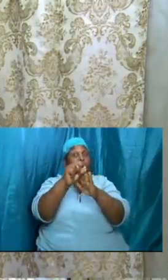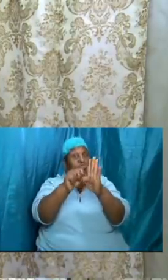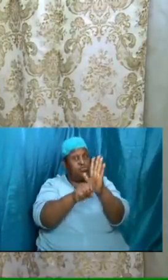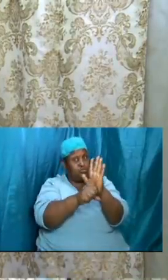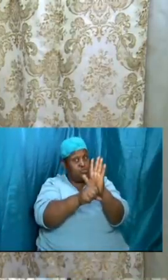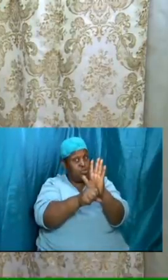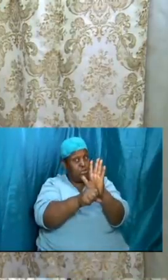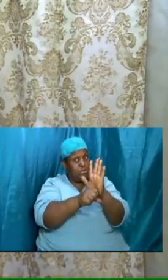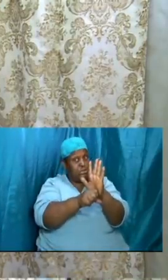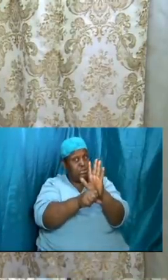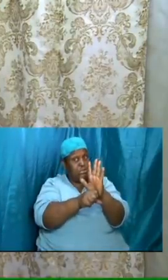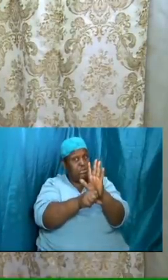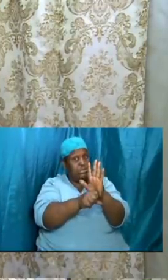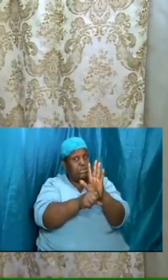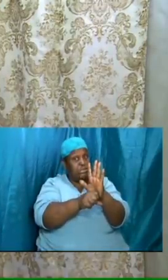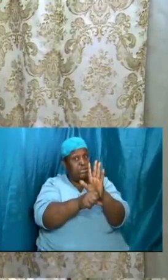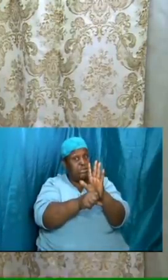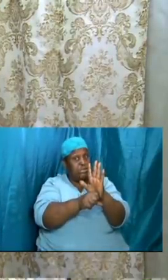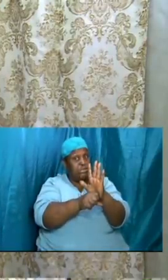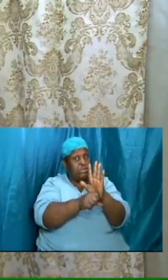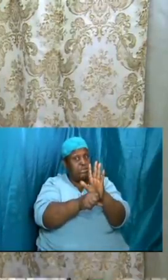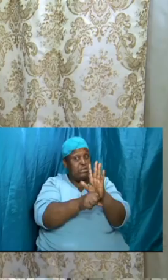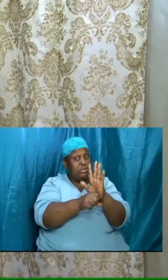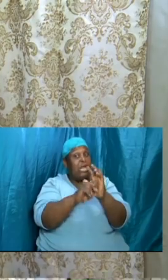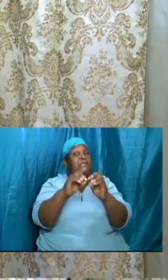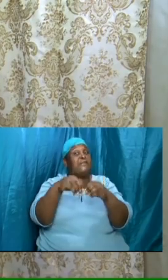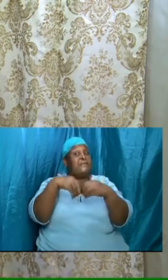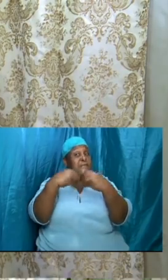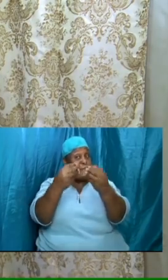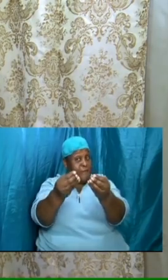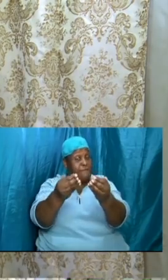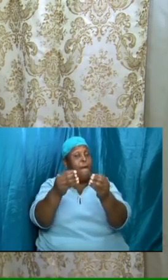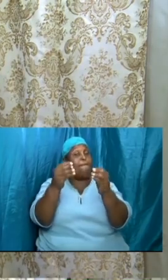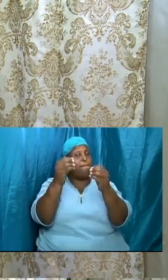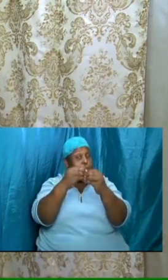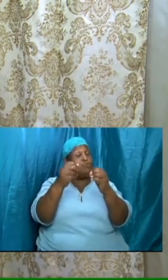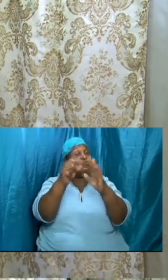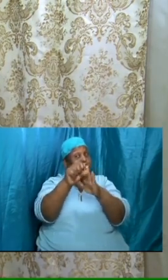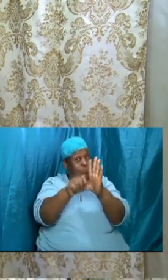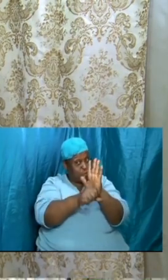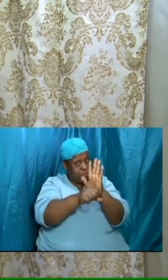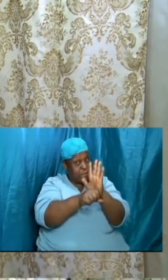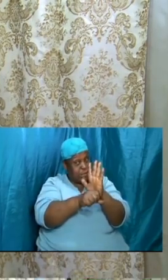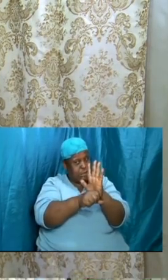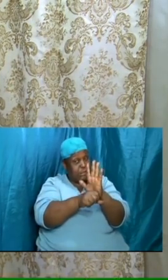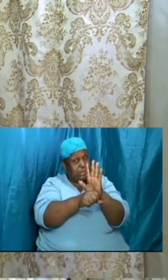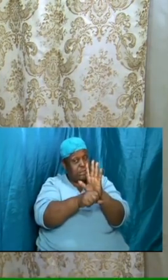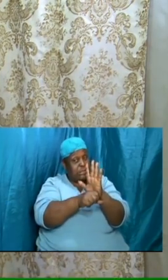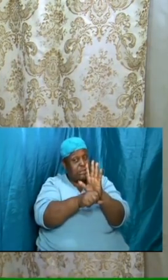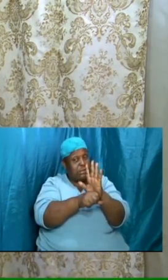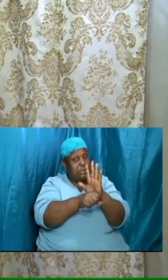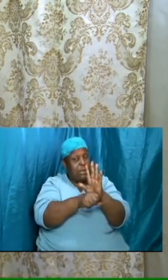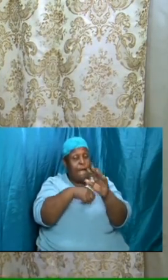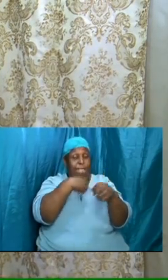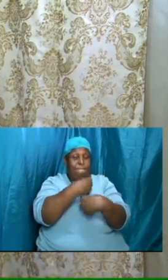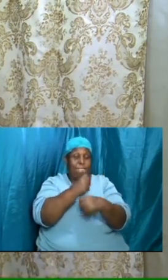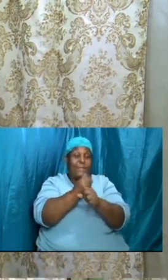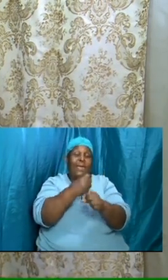reinforce the scriptures that we looked at last week and we are going to make it be